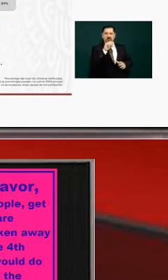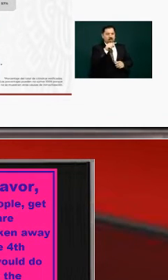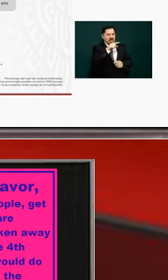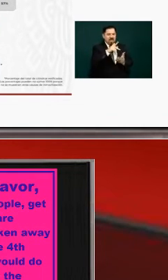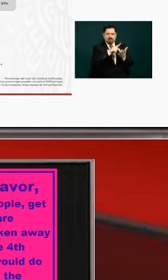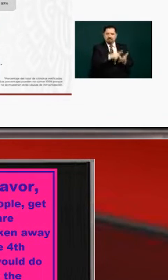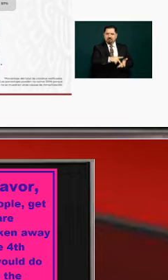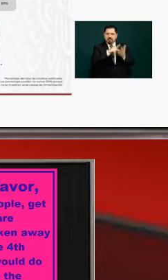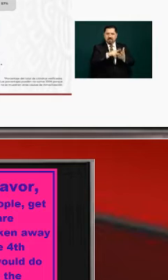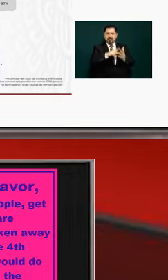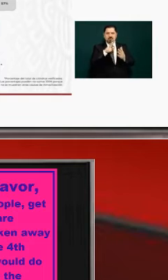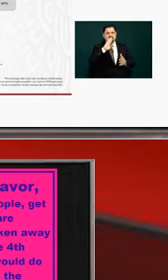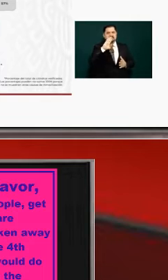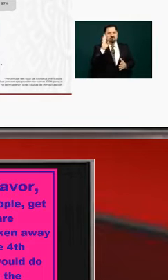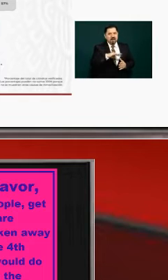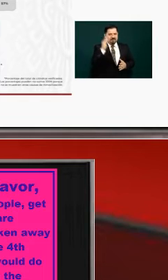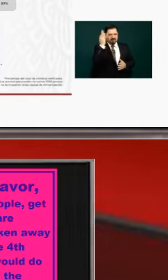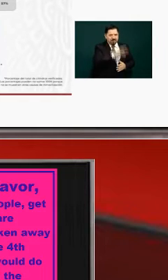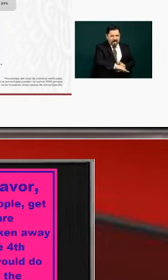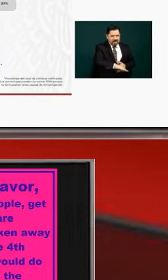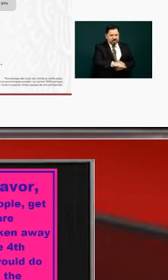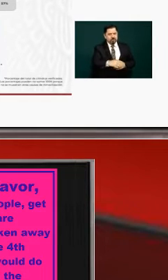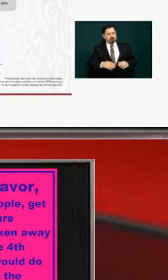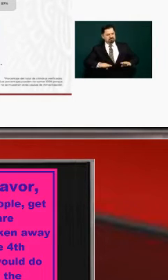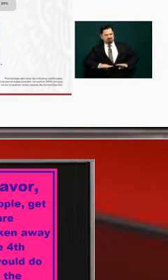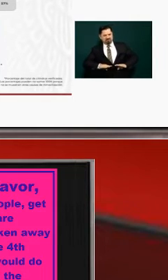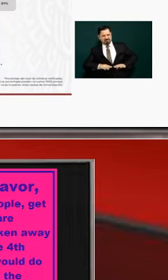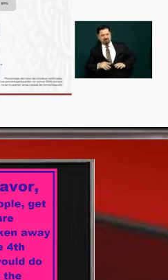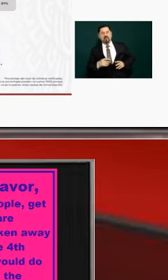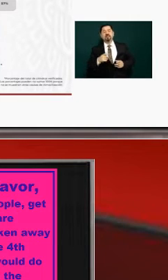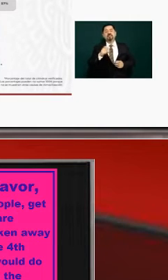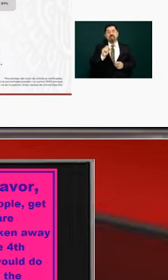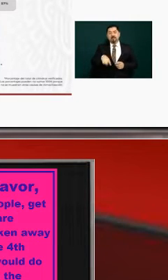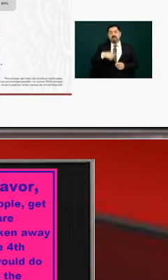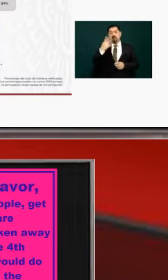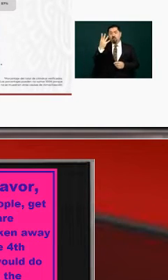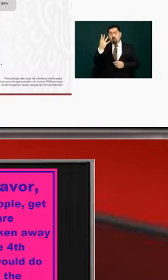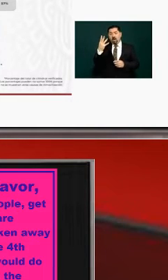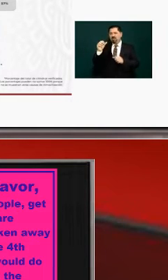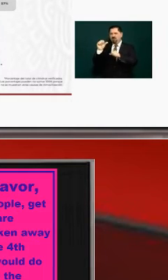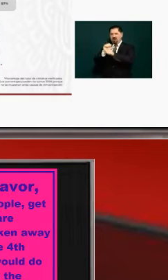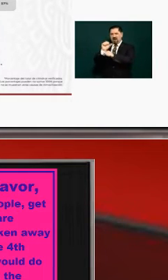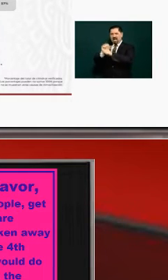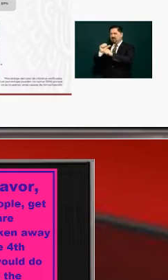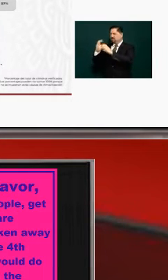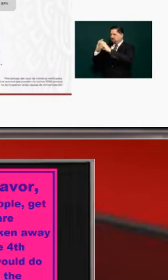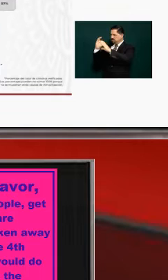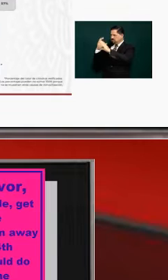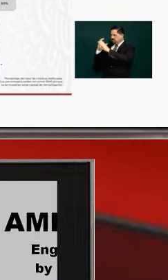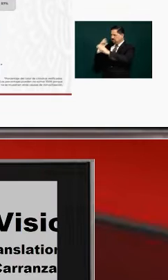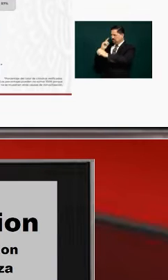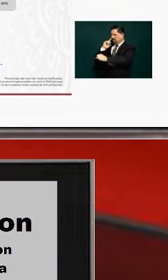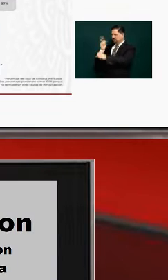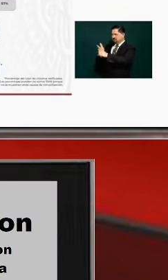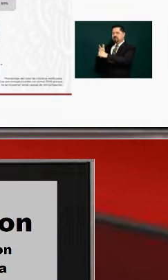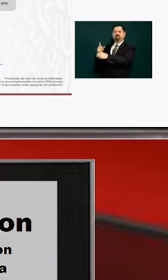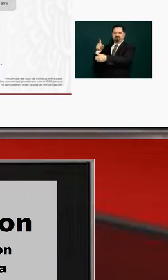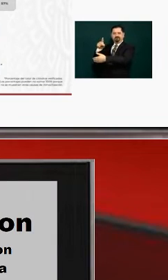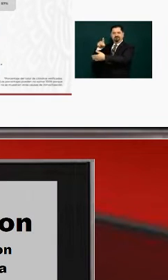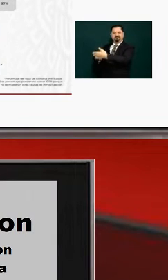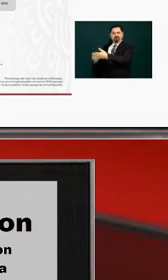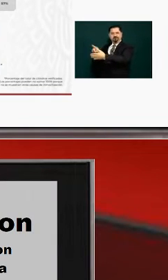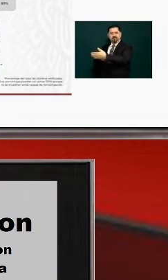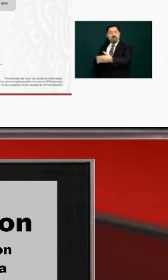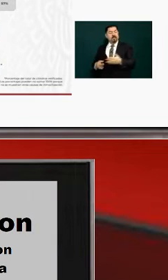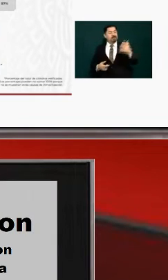measuring properly so so they've been immobilized four vehicles